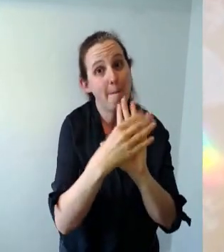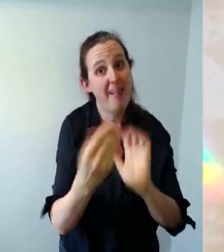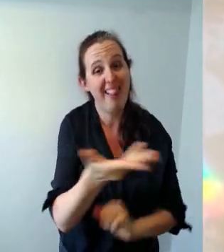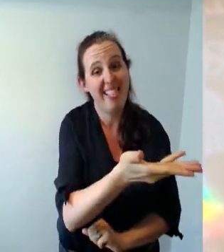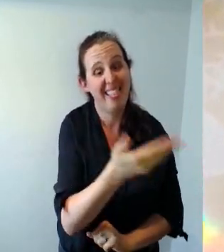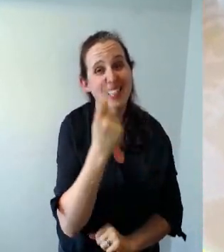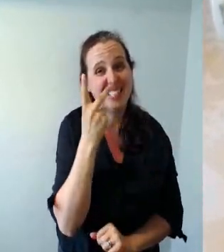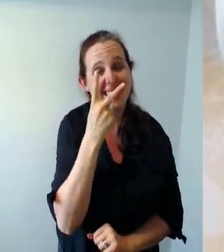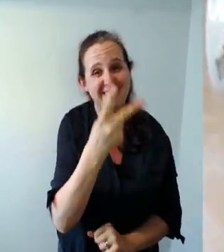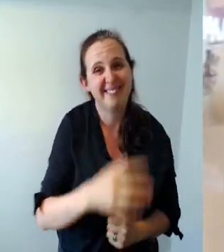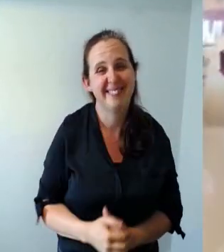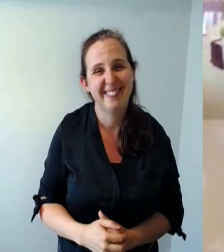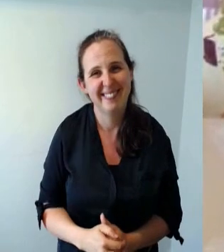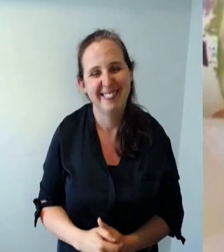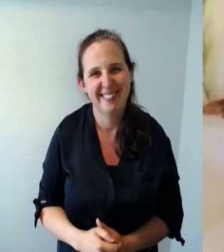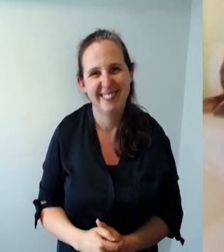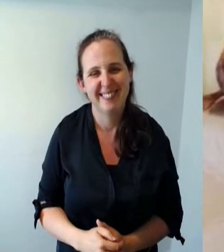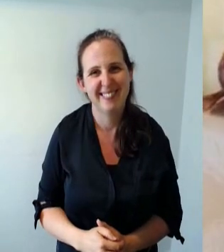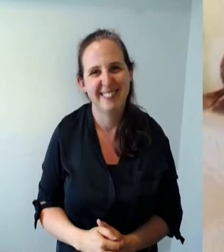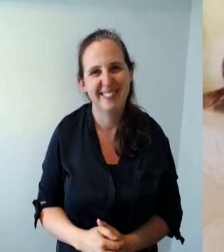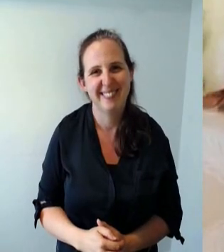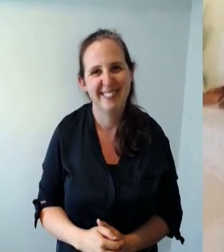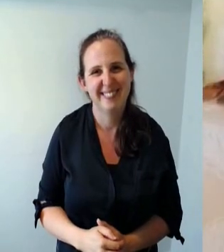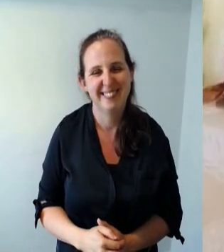like this